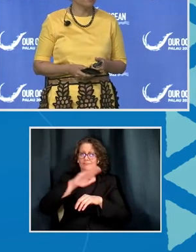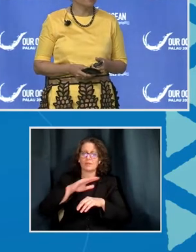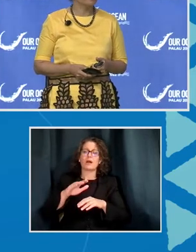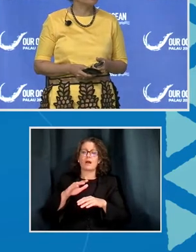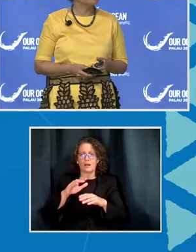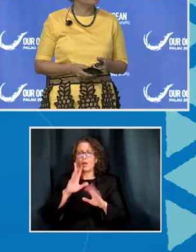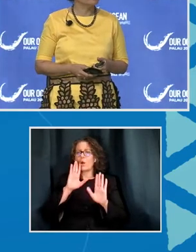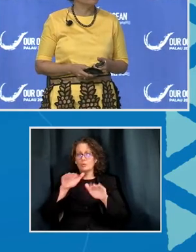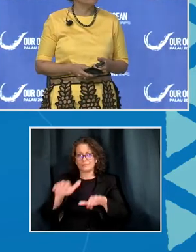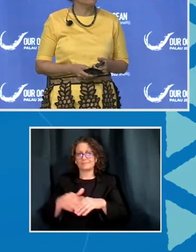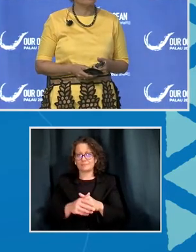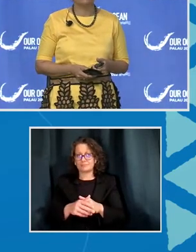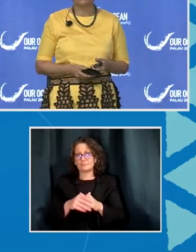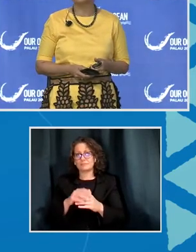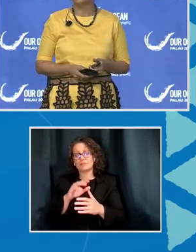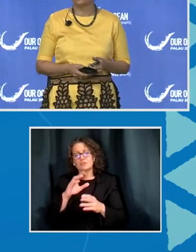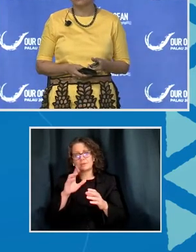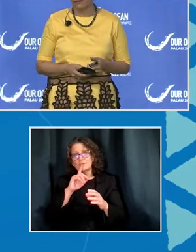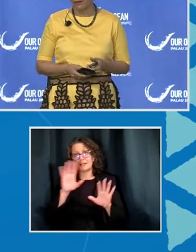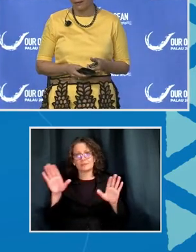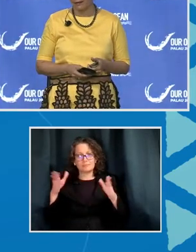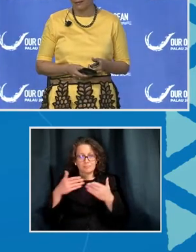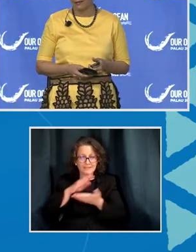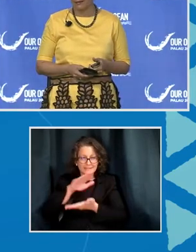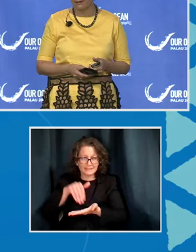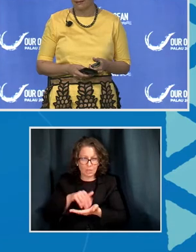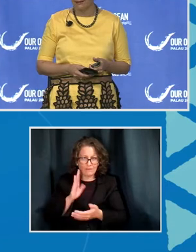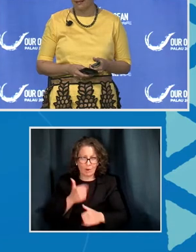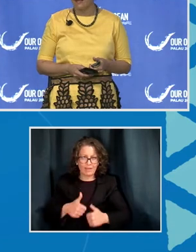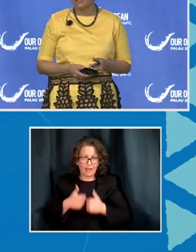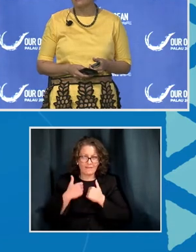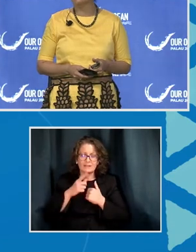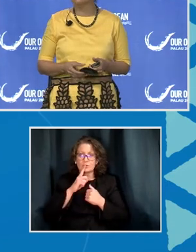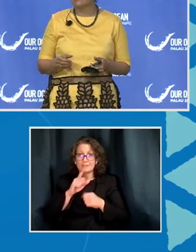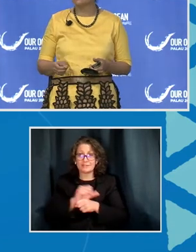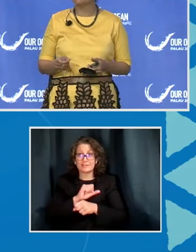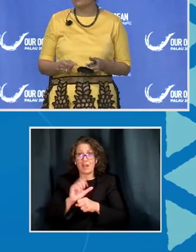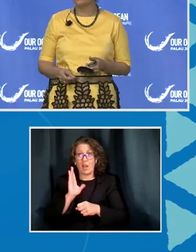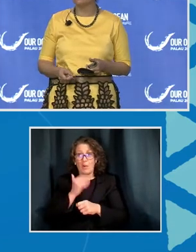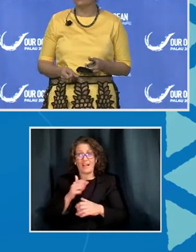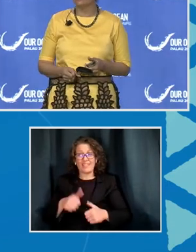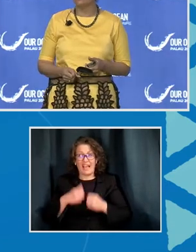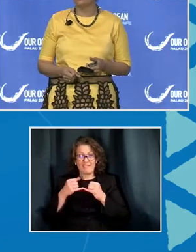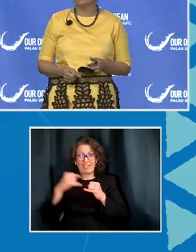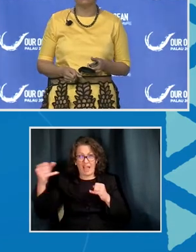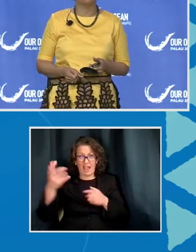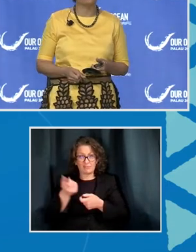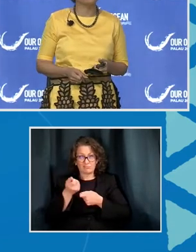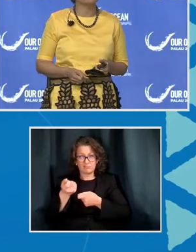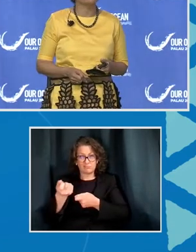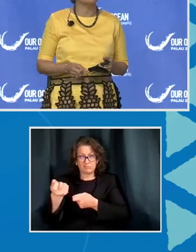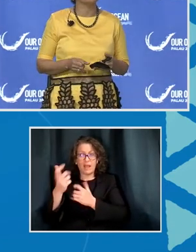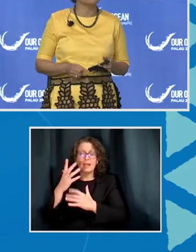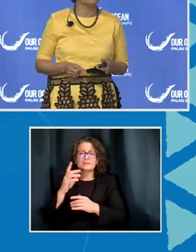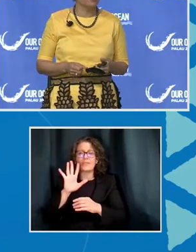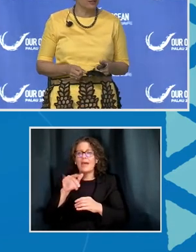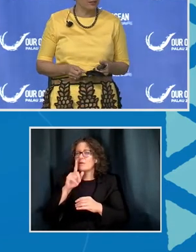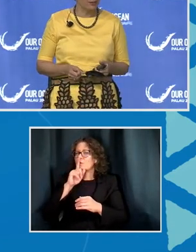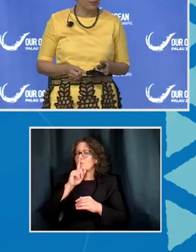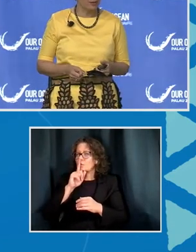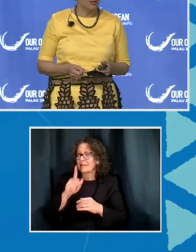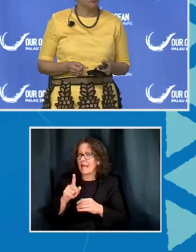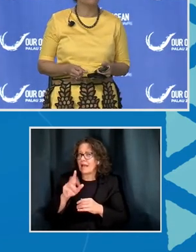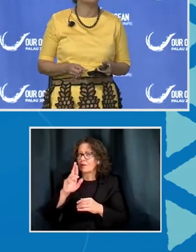lives. Indeed, it is our lifeline. And it is this reality that frames our